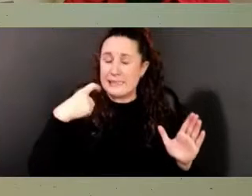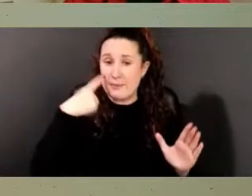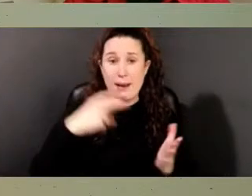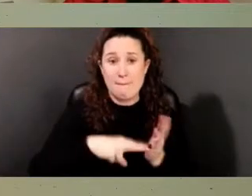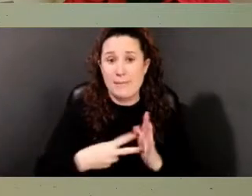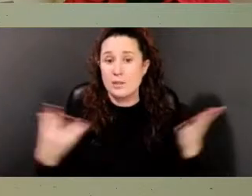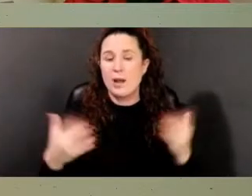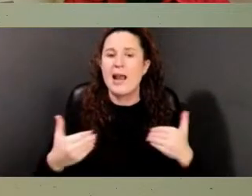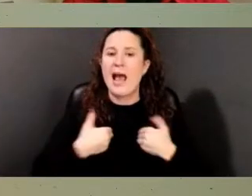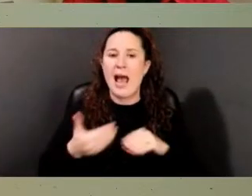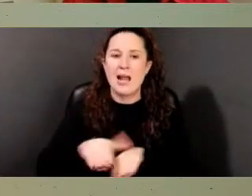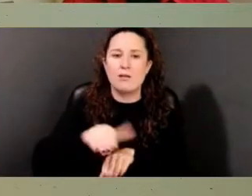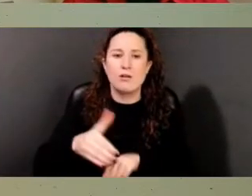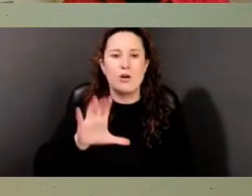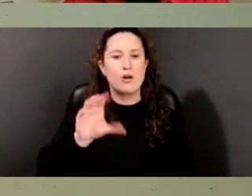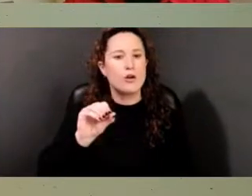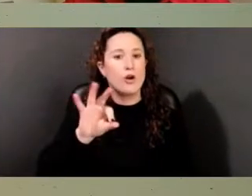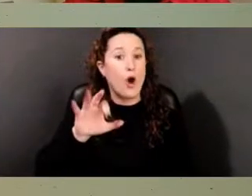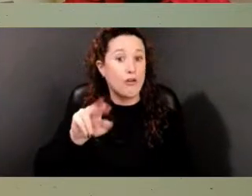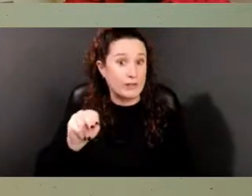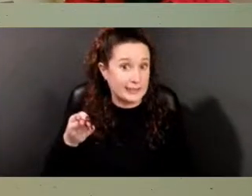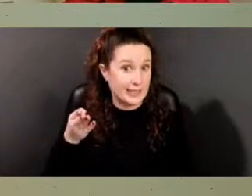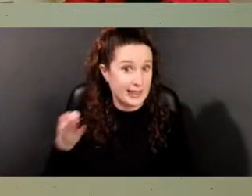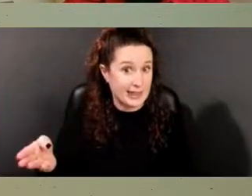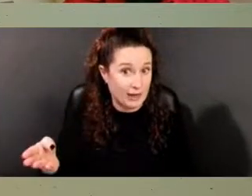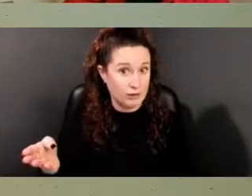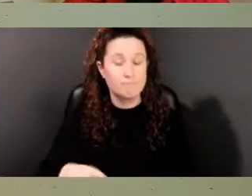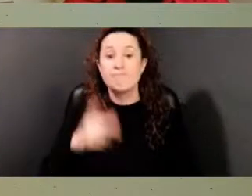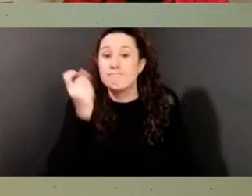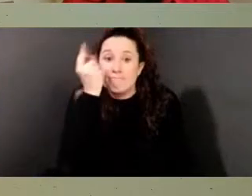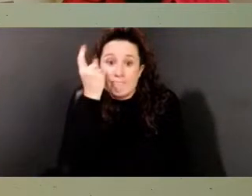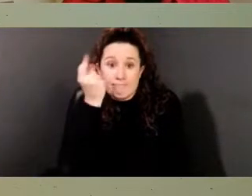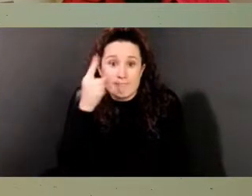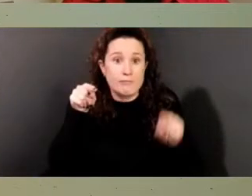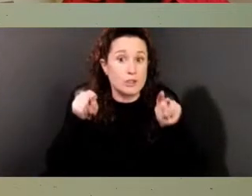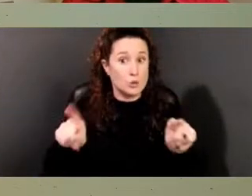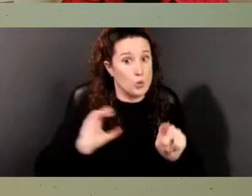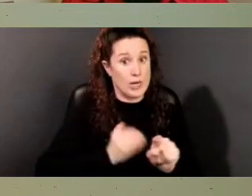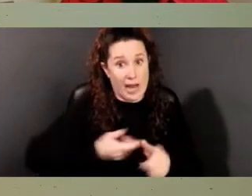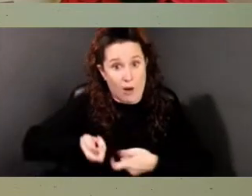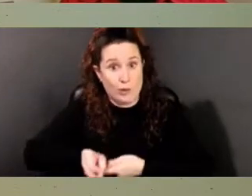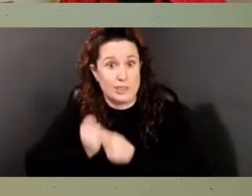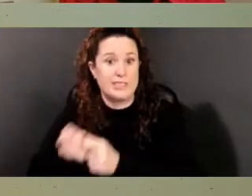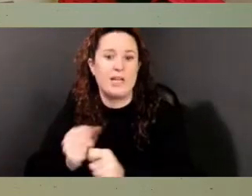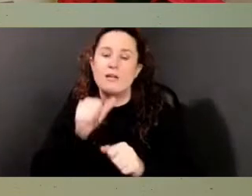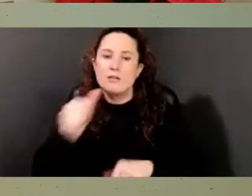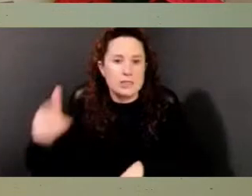No human remains were disturbed. Next slide.